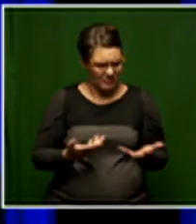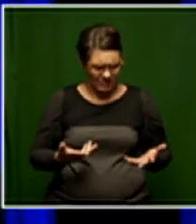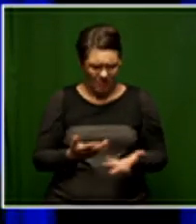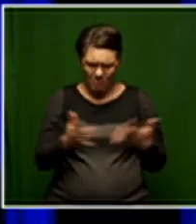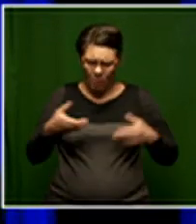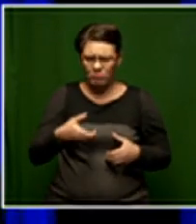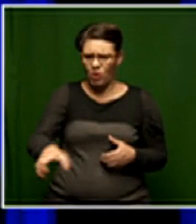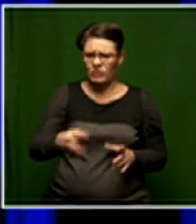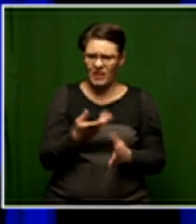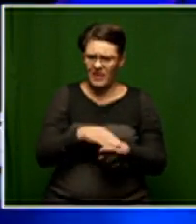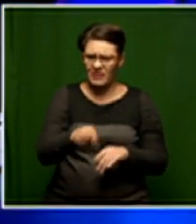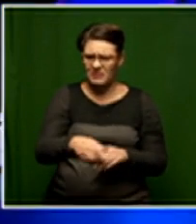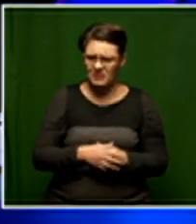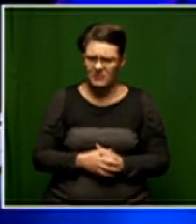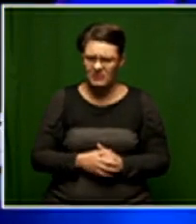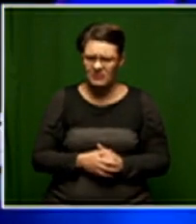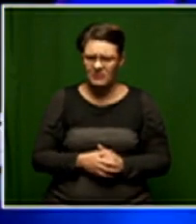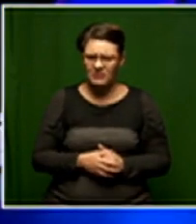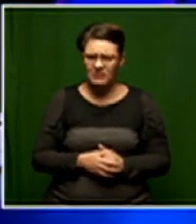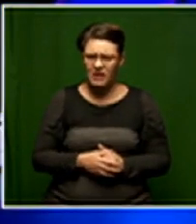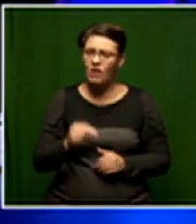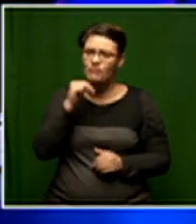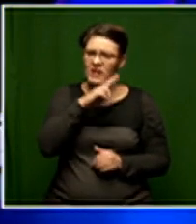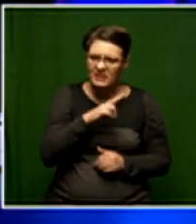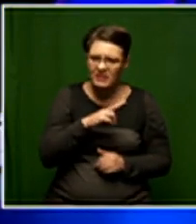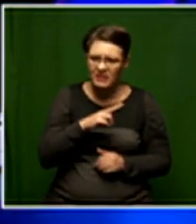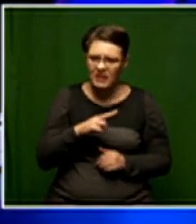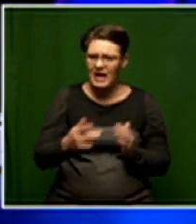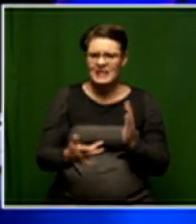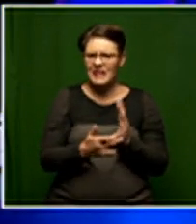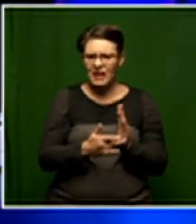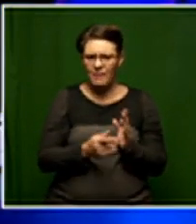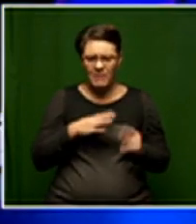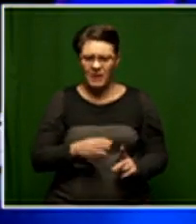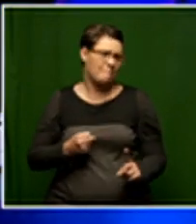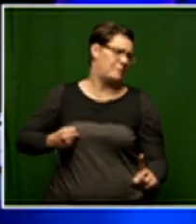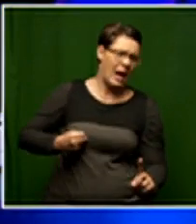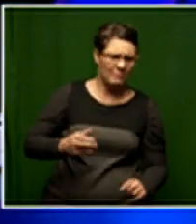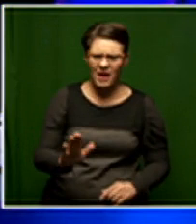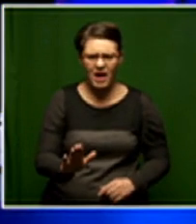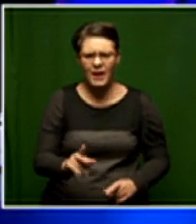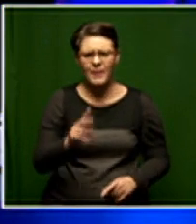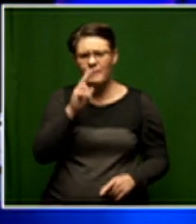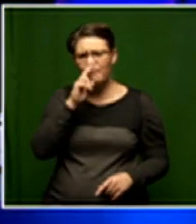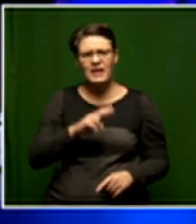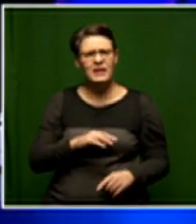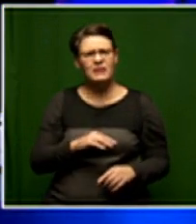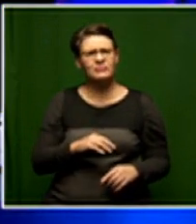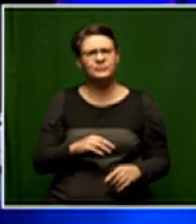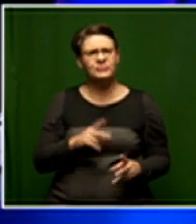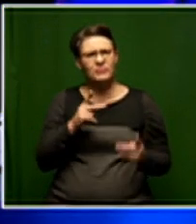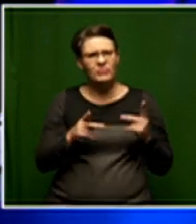of anything that's more polarising than that slogan. Well, the reality is, technically, it's not, mean, physically, of course. But I think people